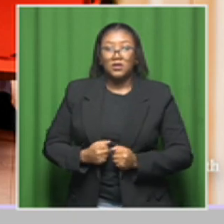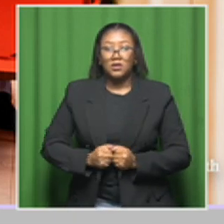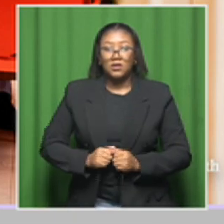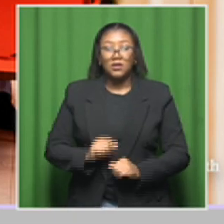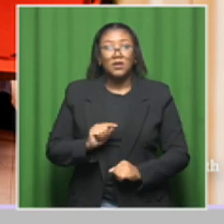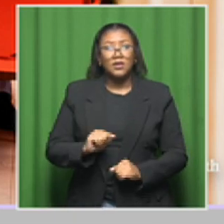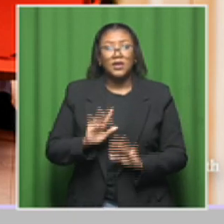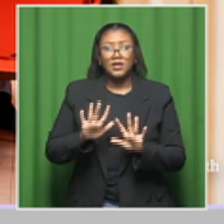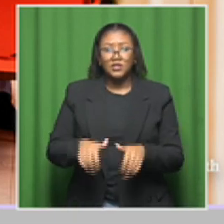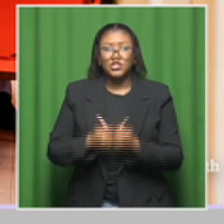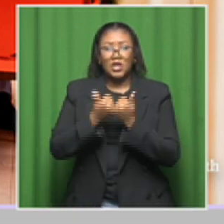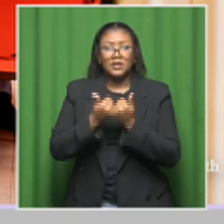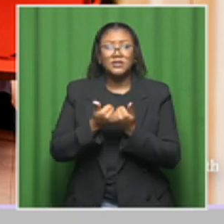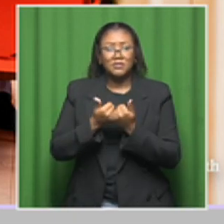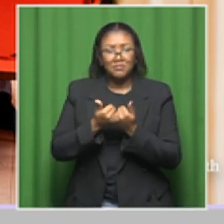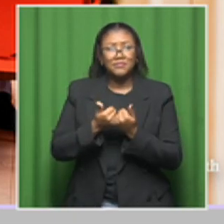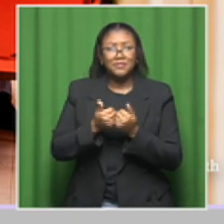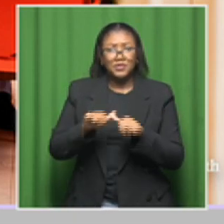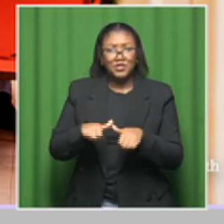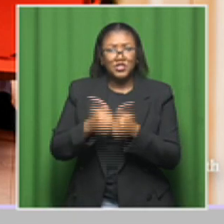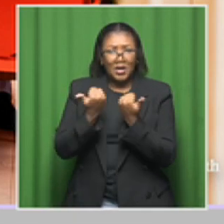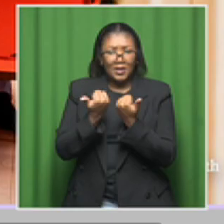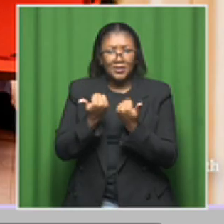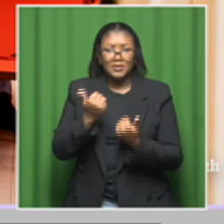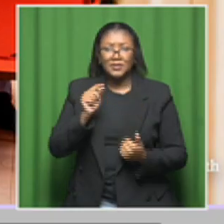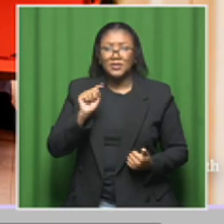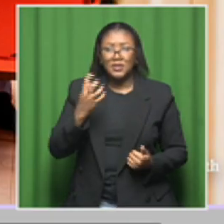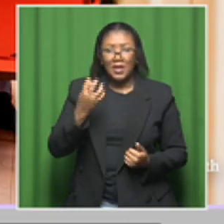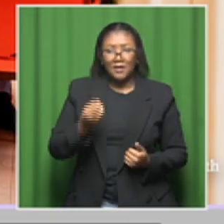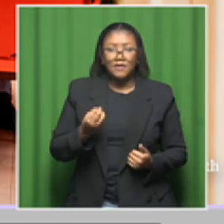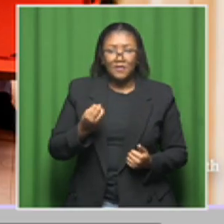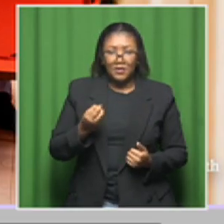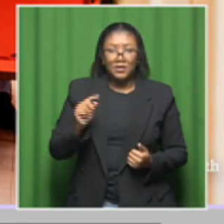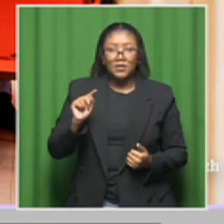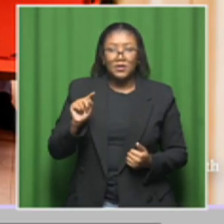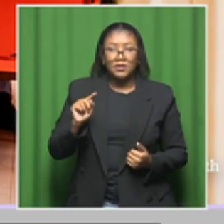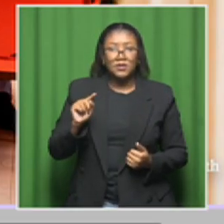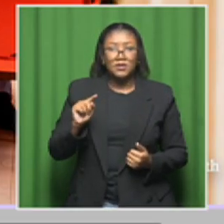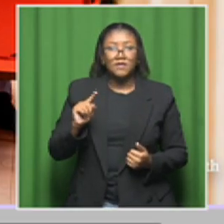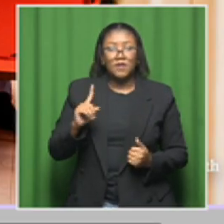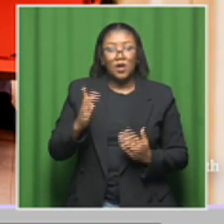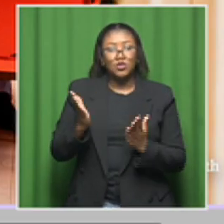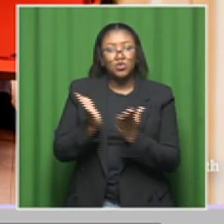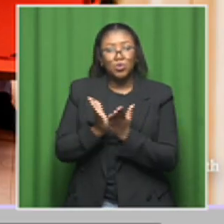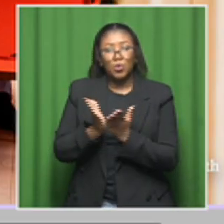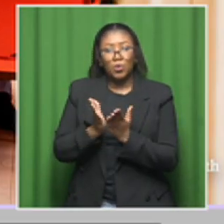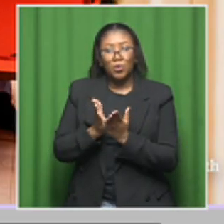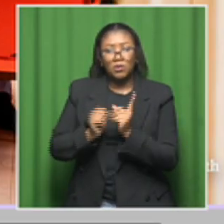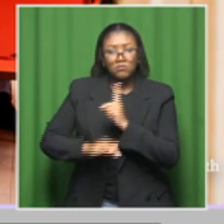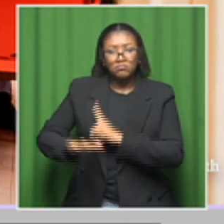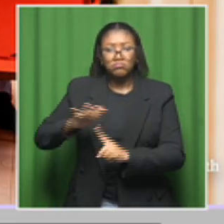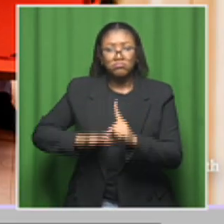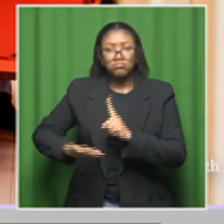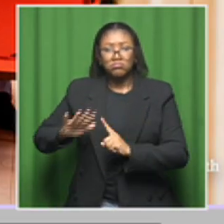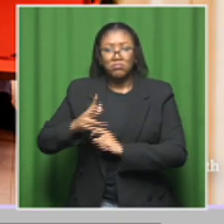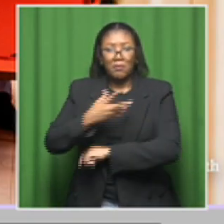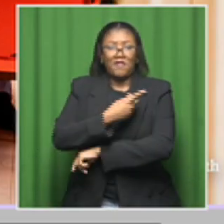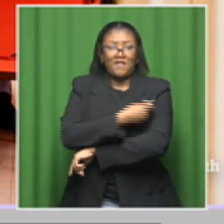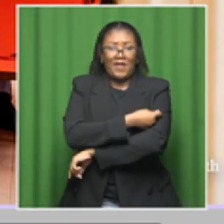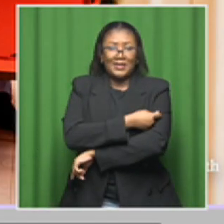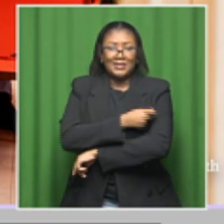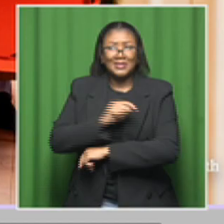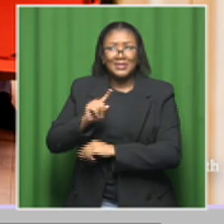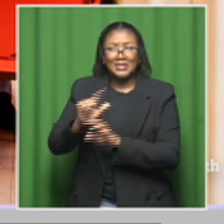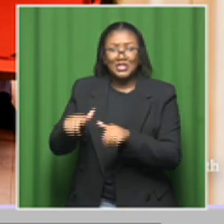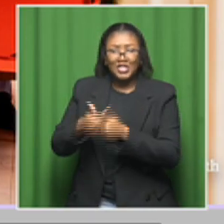associated with monitoring this school-based vaccination schedule, you know, what are some of those